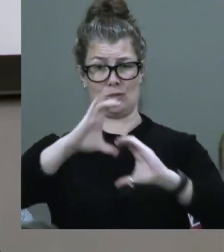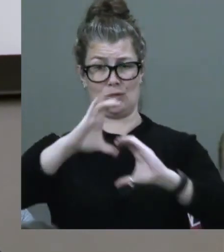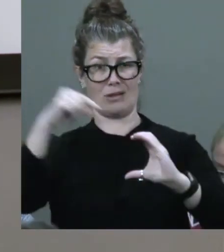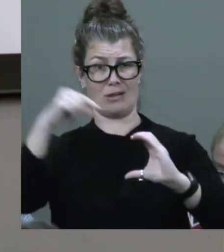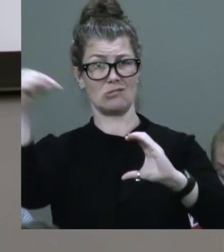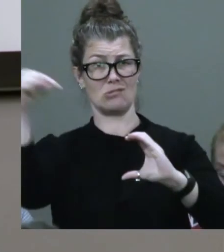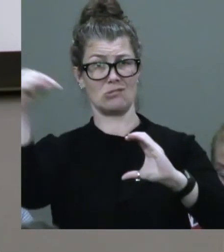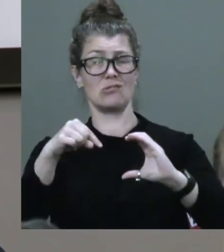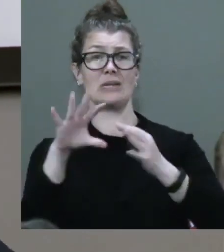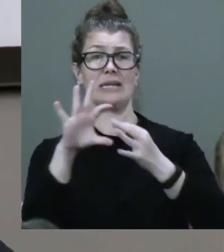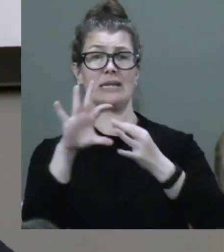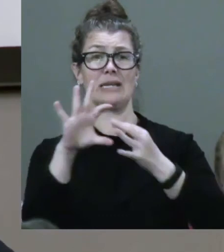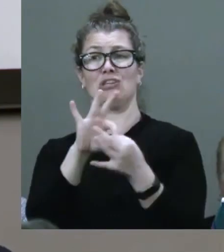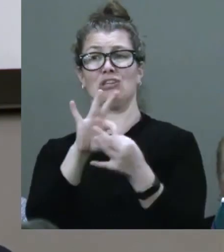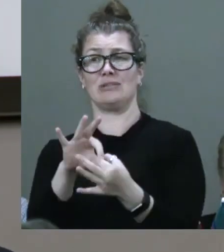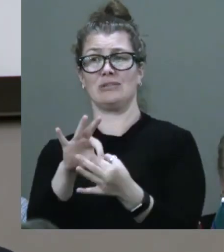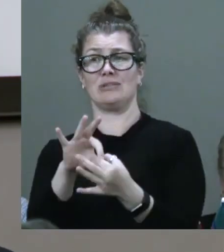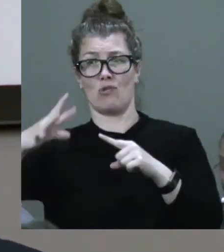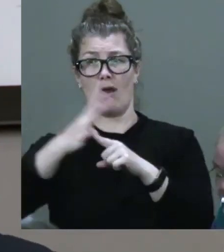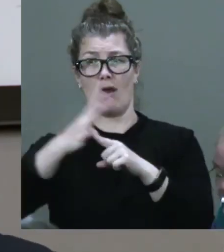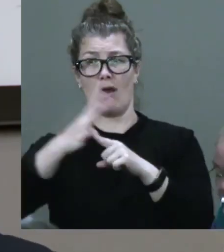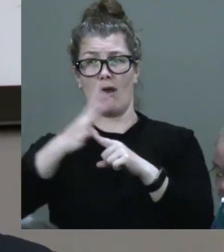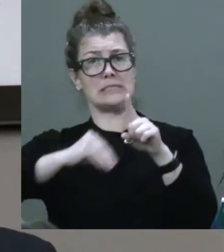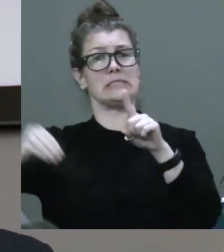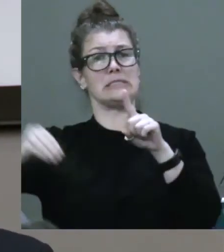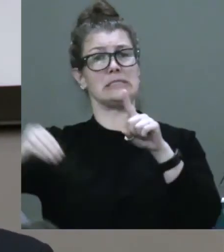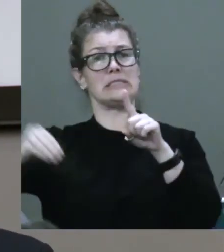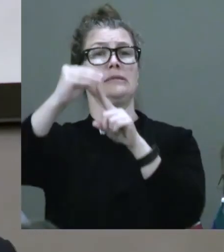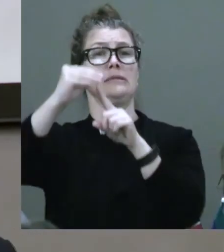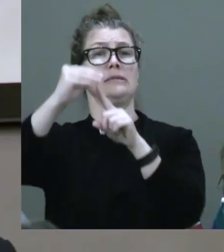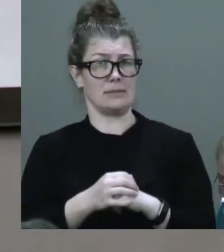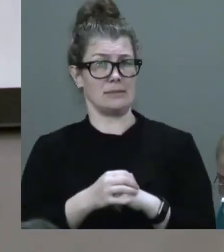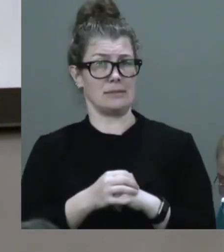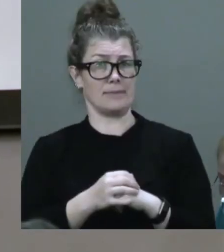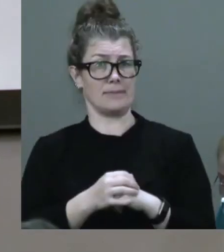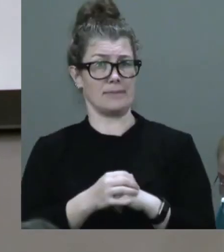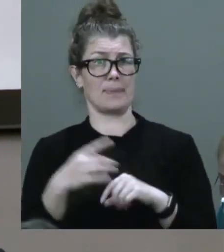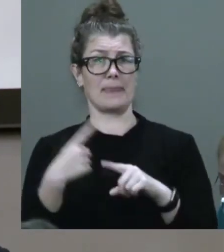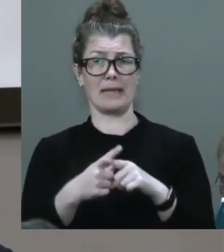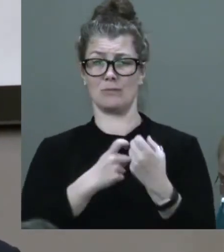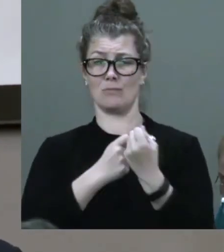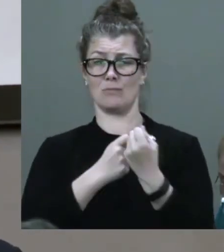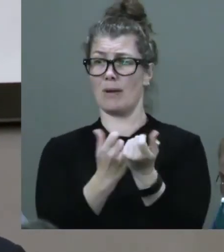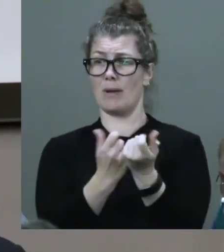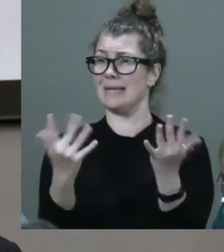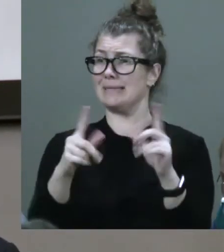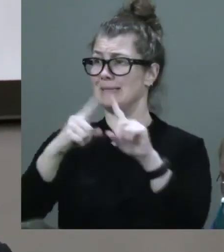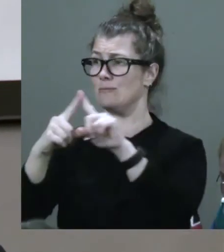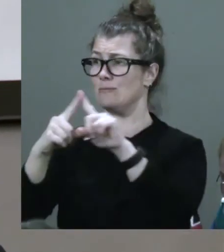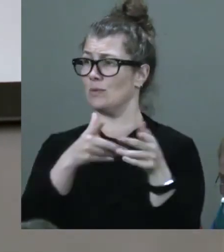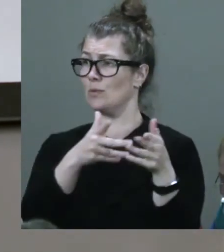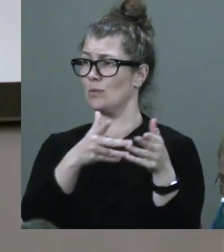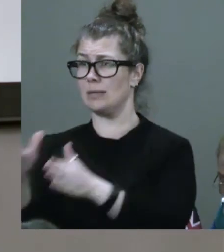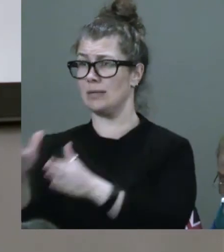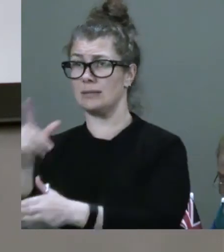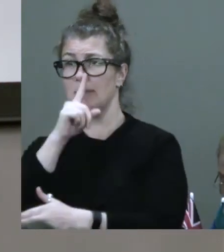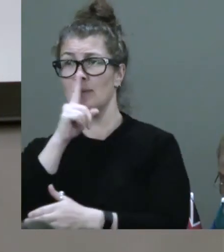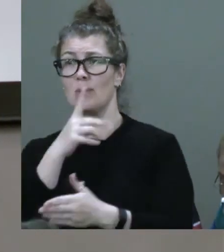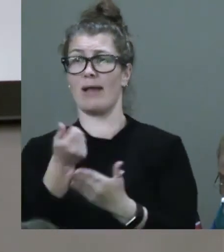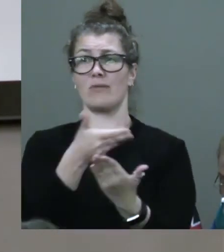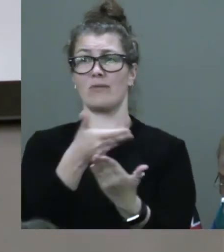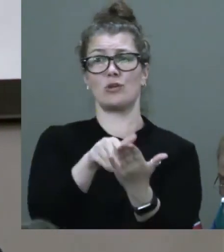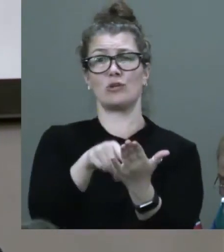connection the priority, and supporting that in all the very many ways that people approach that question.